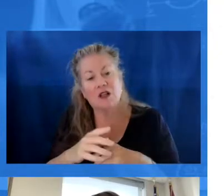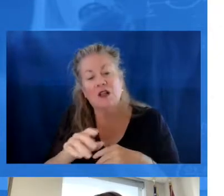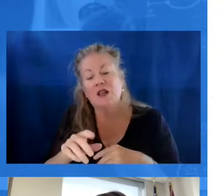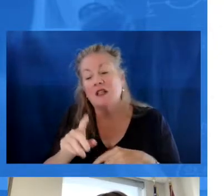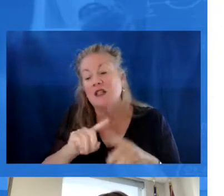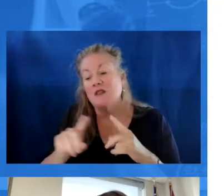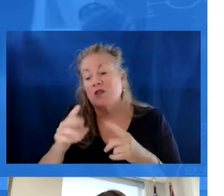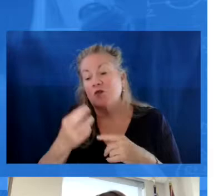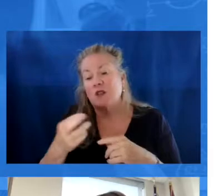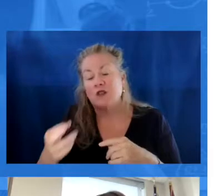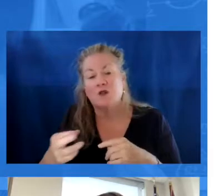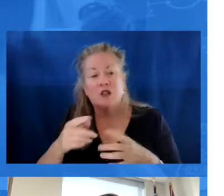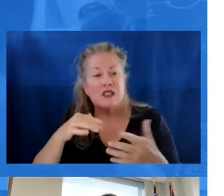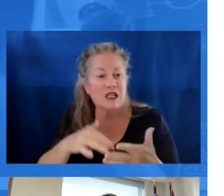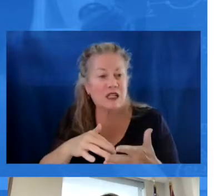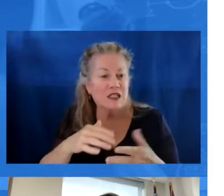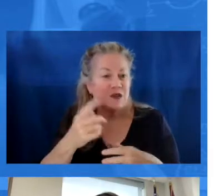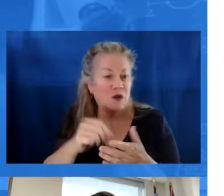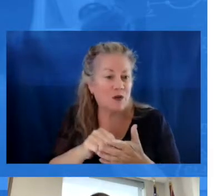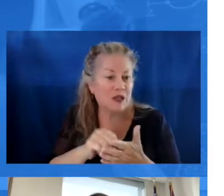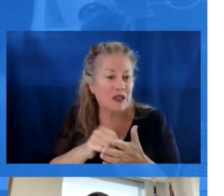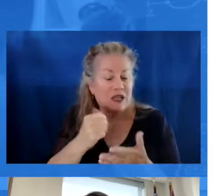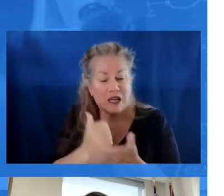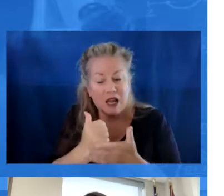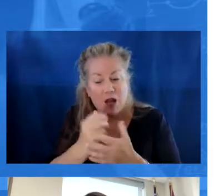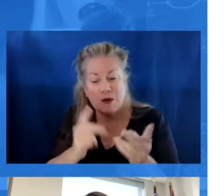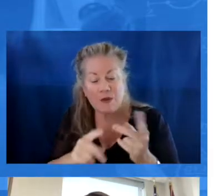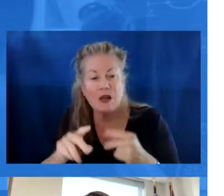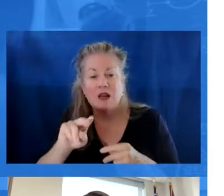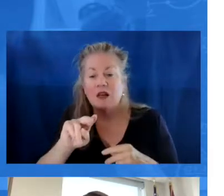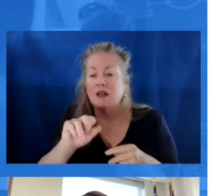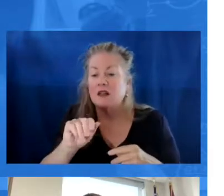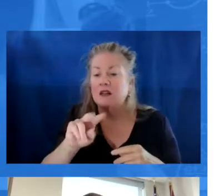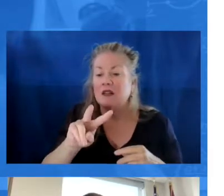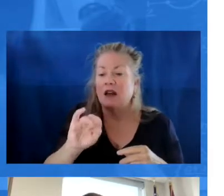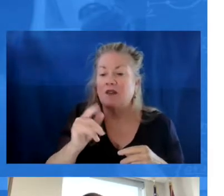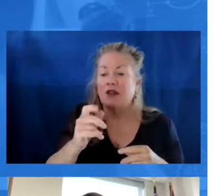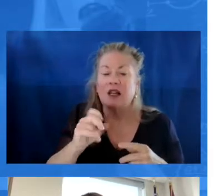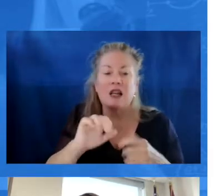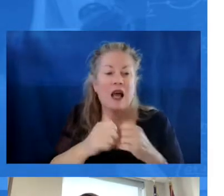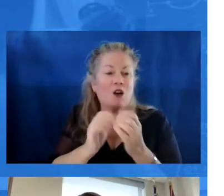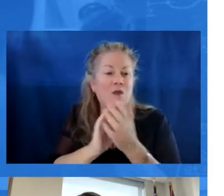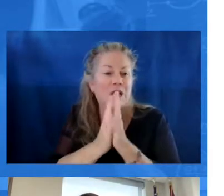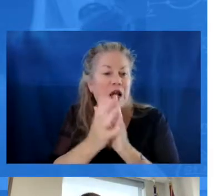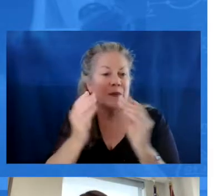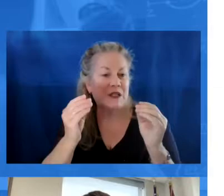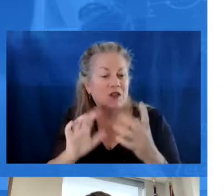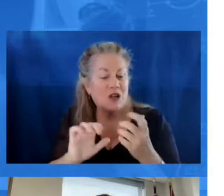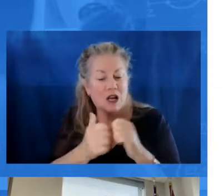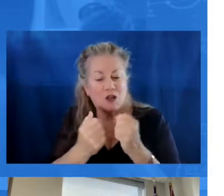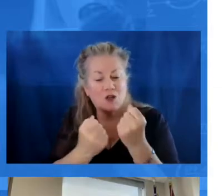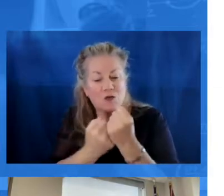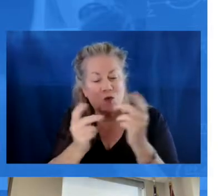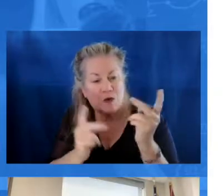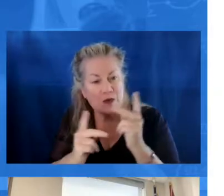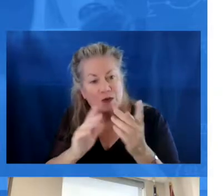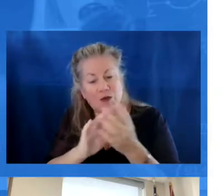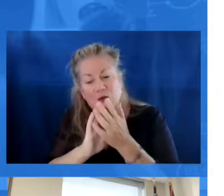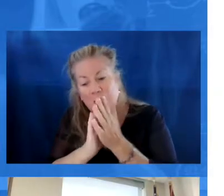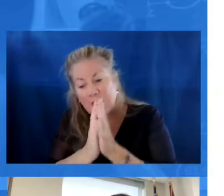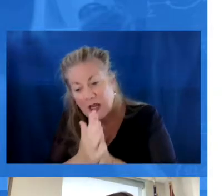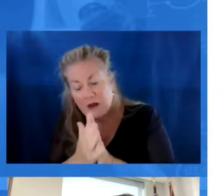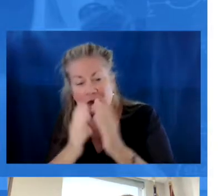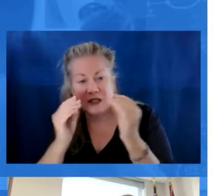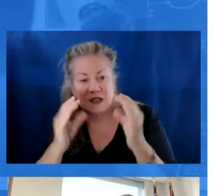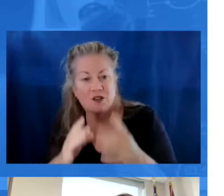additional resources, case studies, and one-pagers that can help folks navigate how to become a teacher and how to support people in their communities to become a teacher.